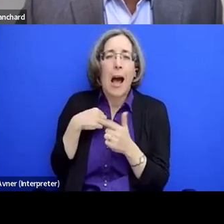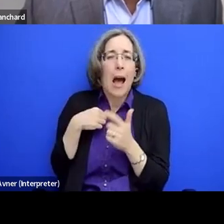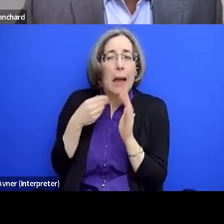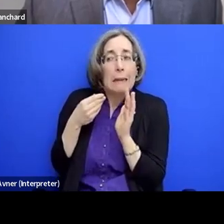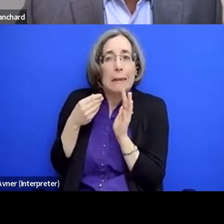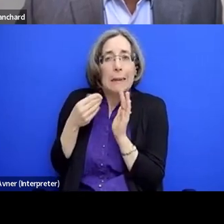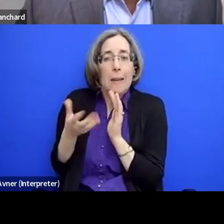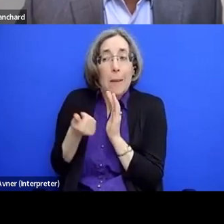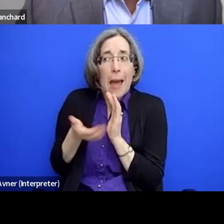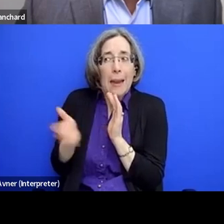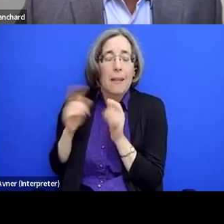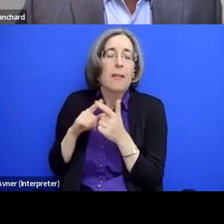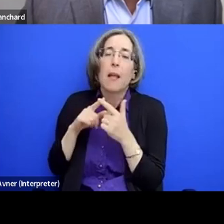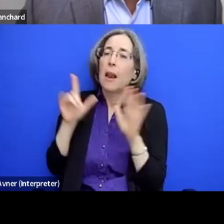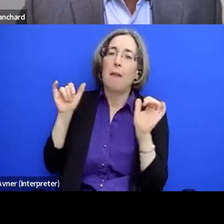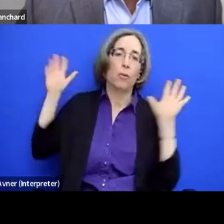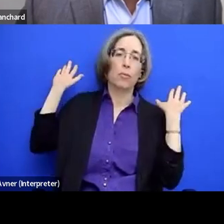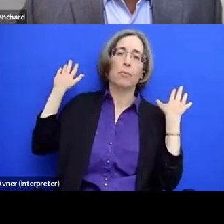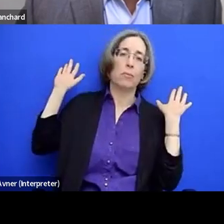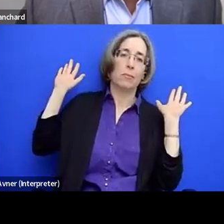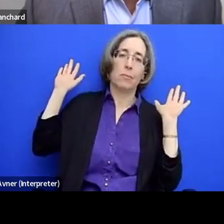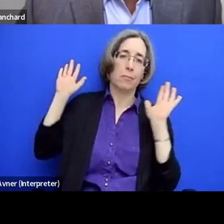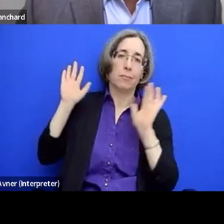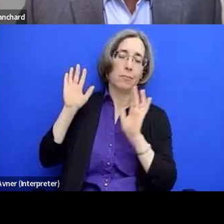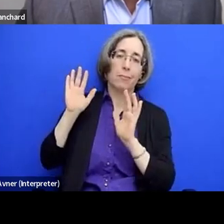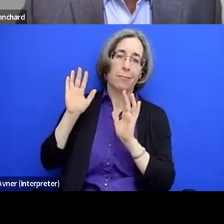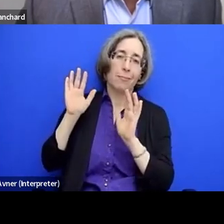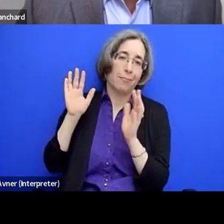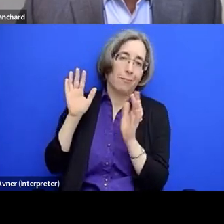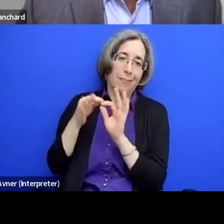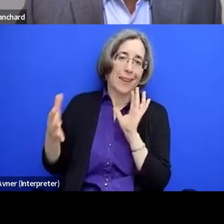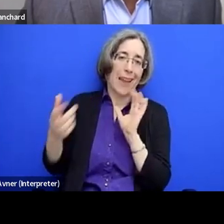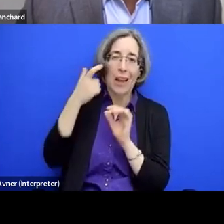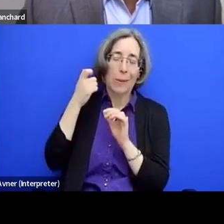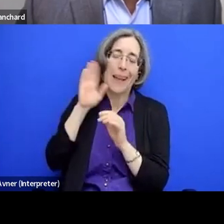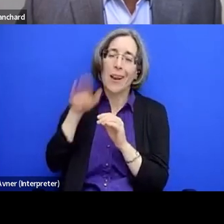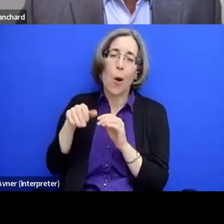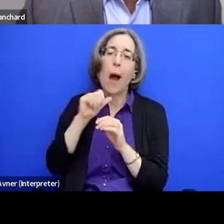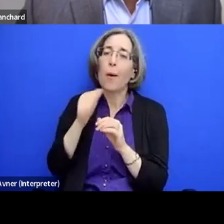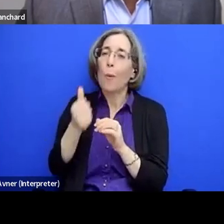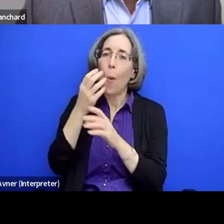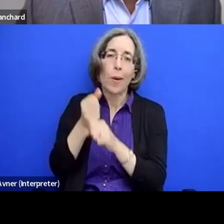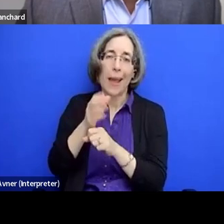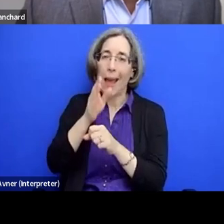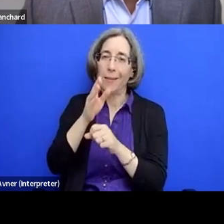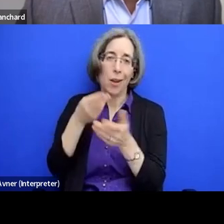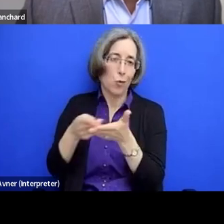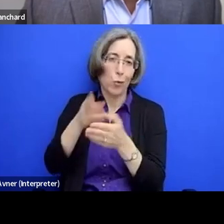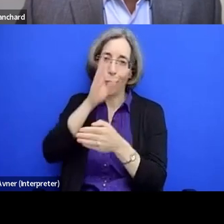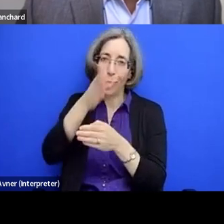have to kind of retreat because then they know they're not going to get straight answers from them. But there's definitely evidence, I think, from her visits that